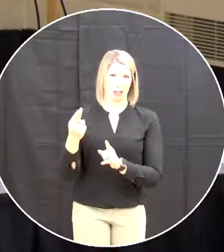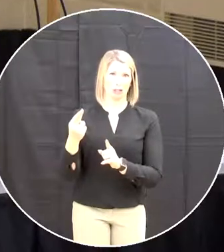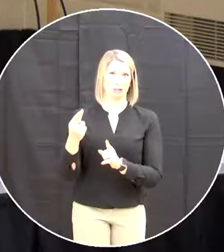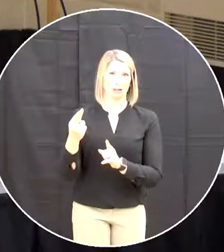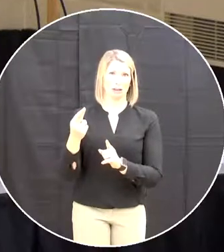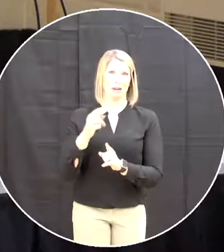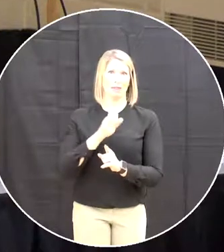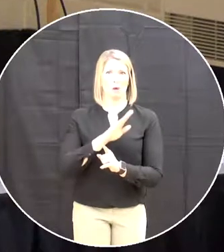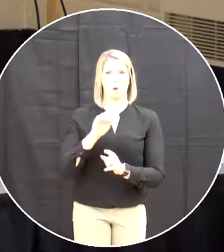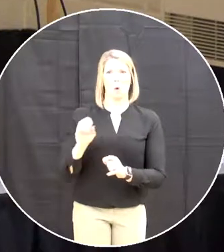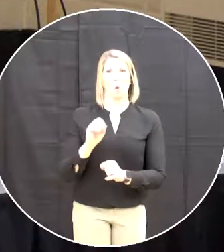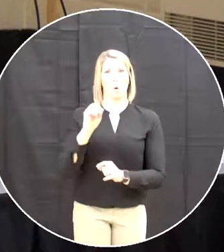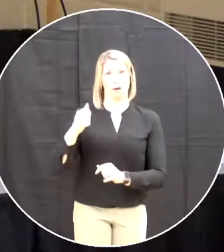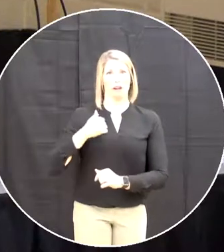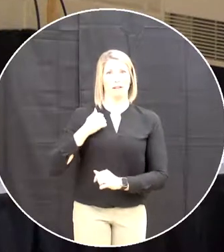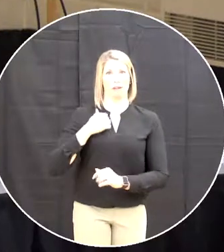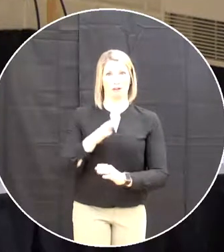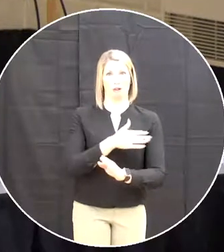stuff